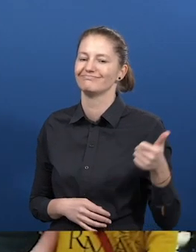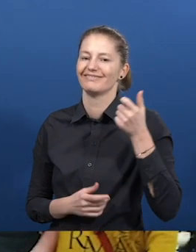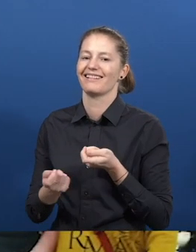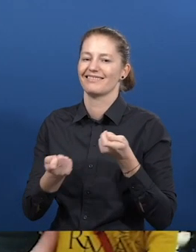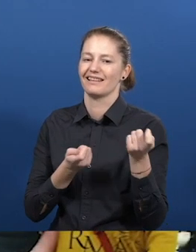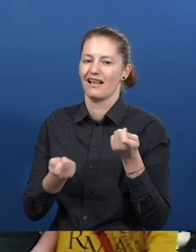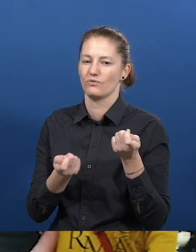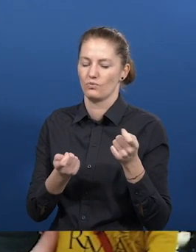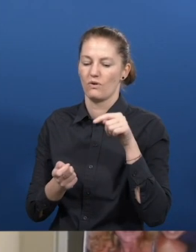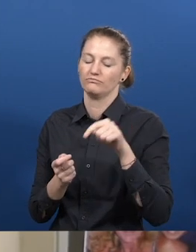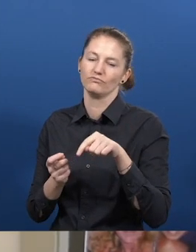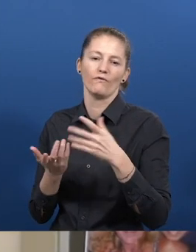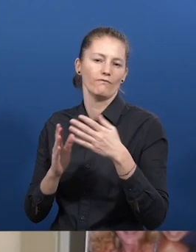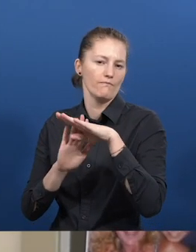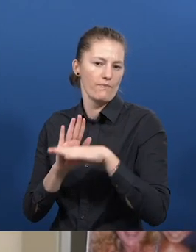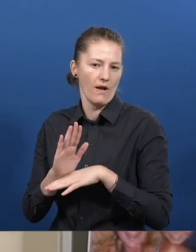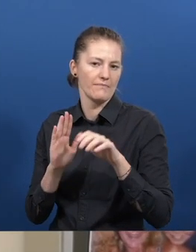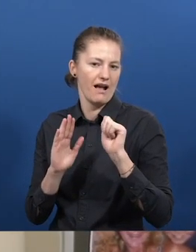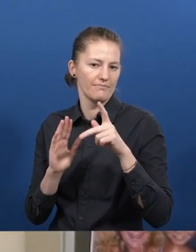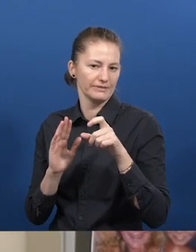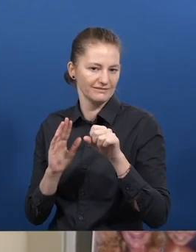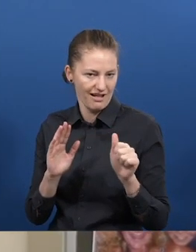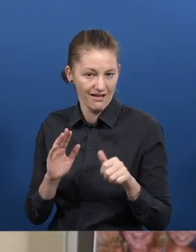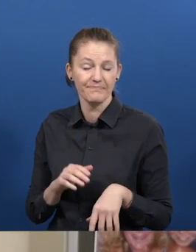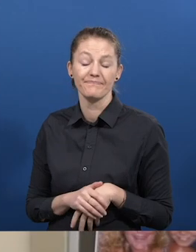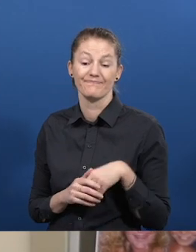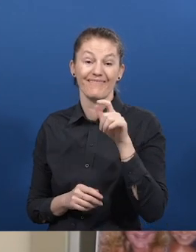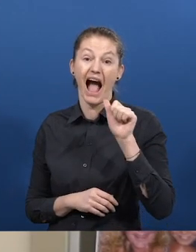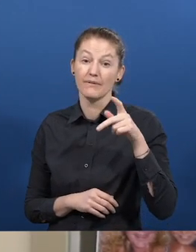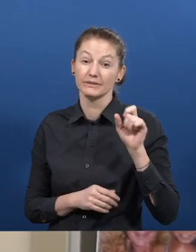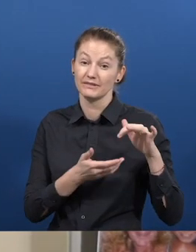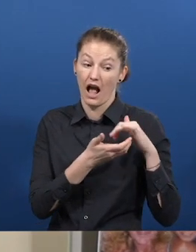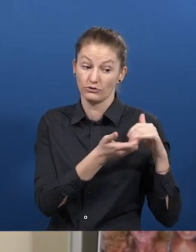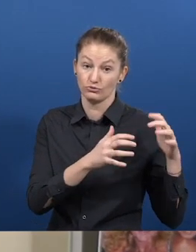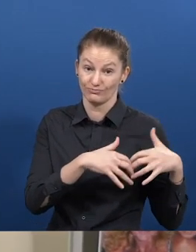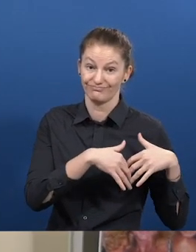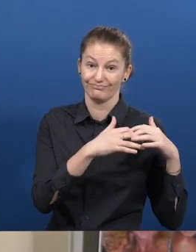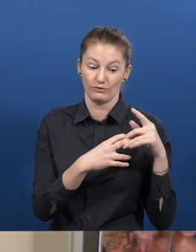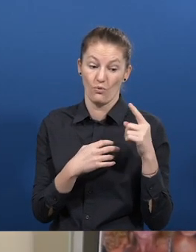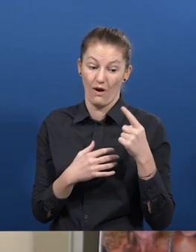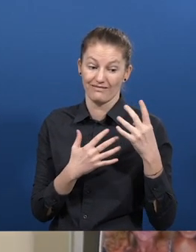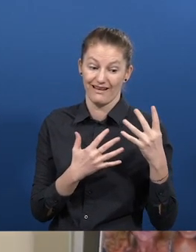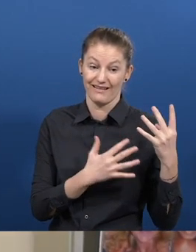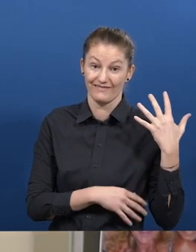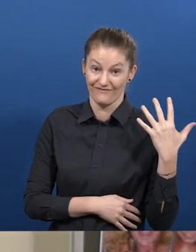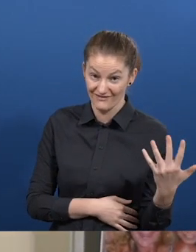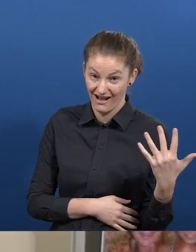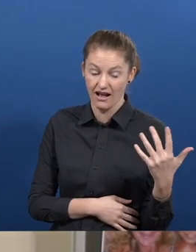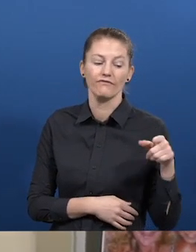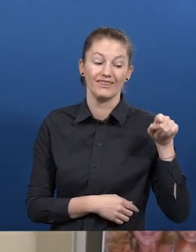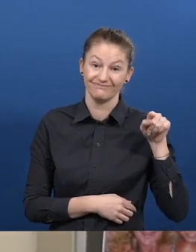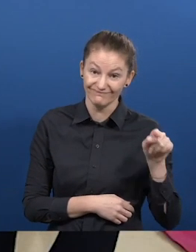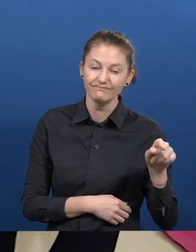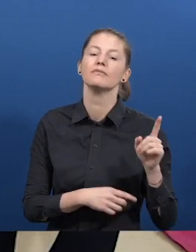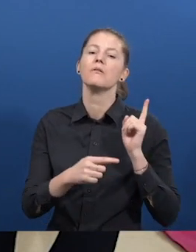Penitentiary Program, which APSA Association carries out since 1995. APSA Penitentiary Program was a pioneer program that